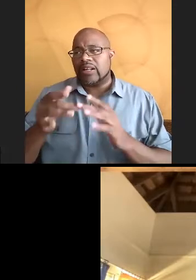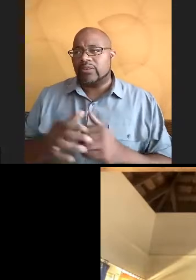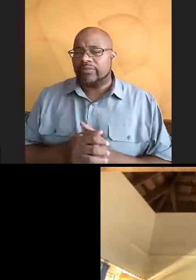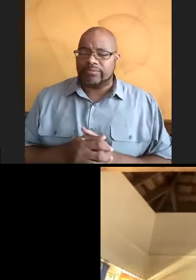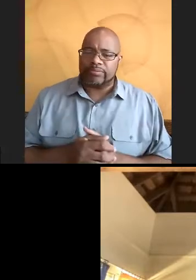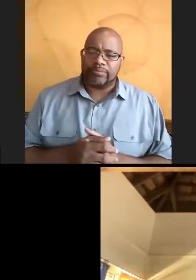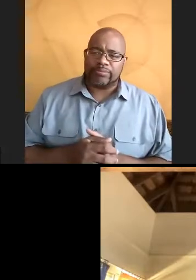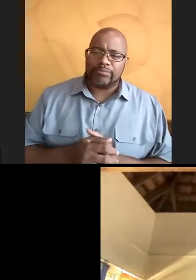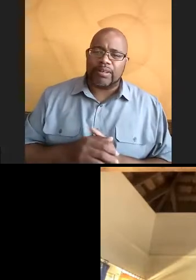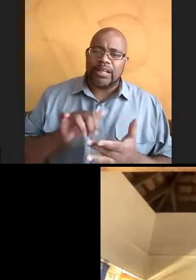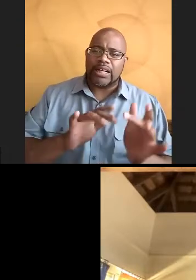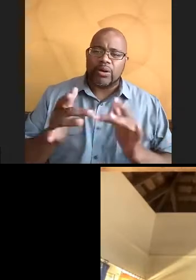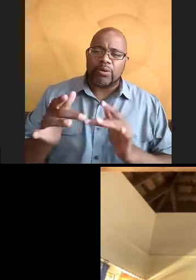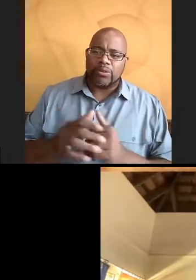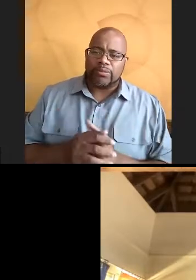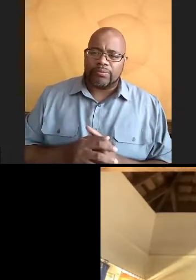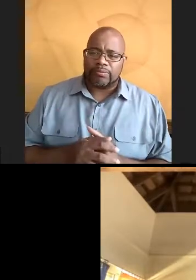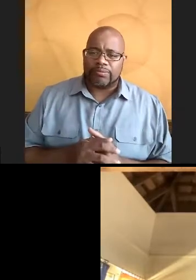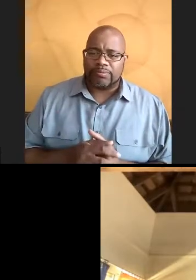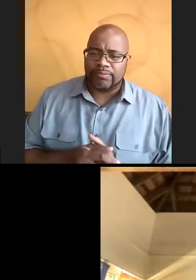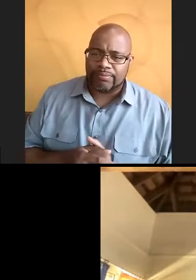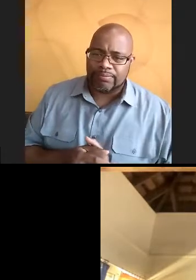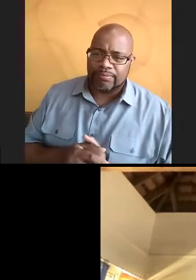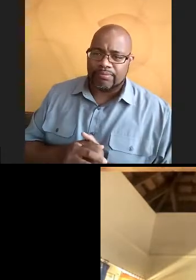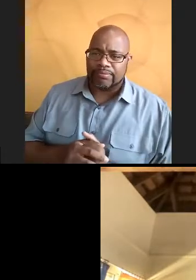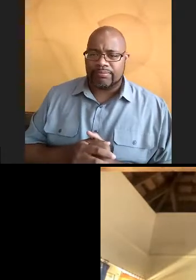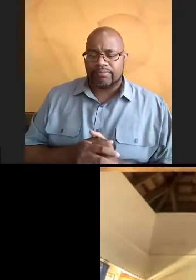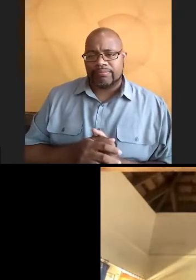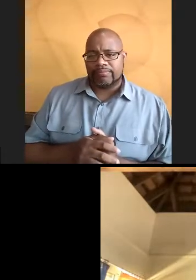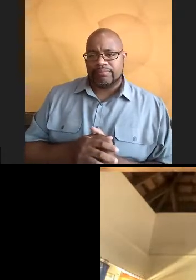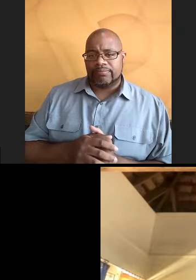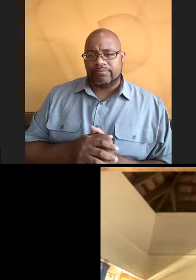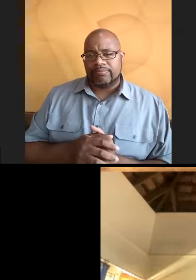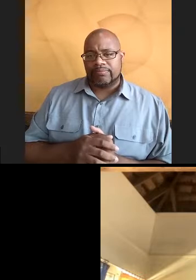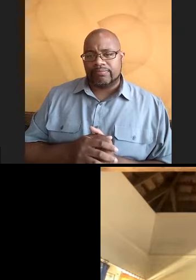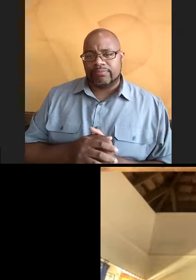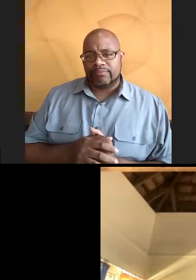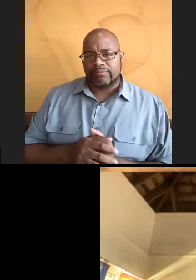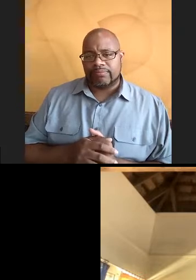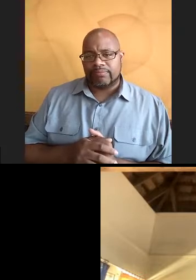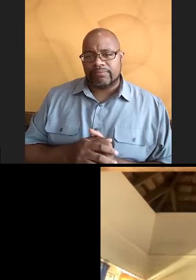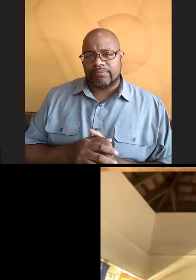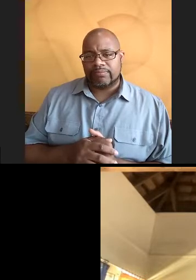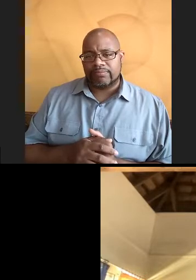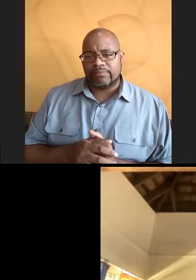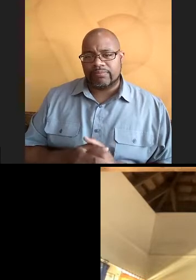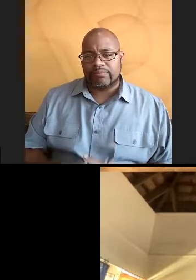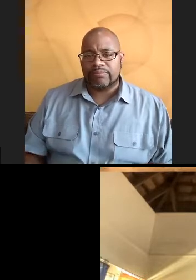It's a network that also helps, you know, you have a community. We all need a community to help support us.